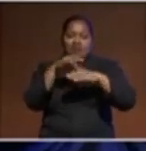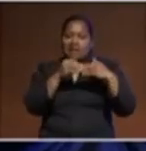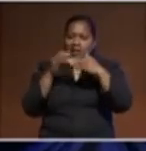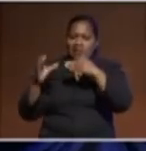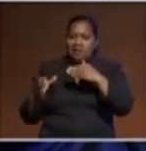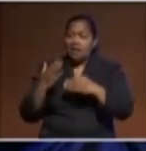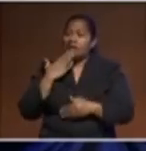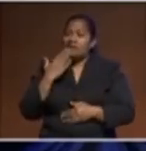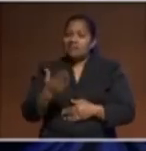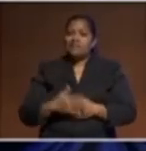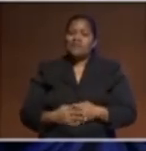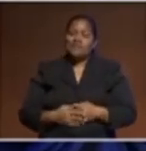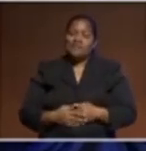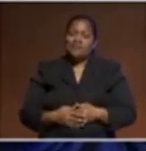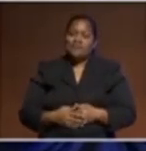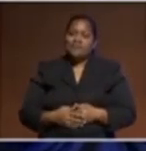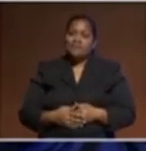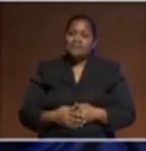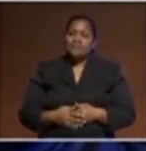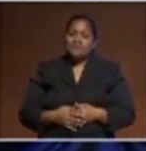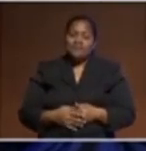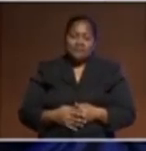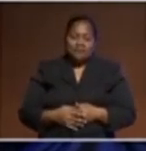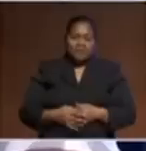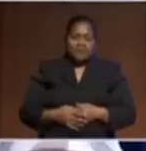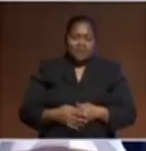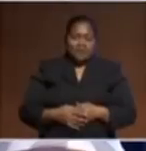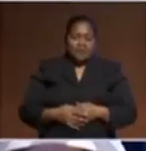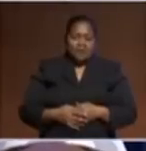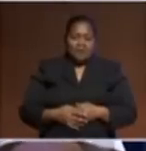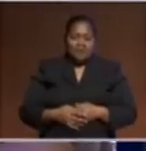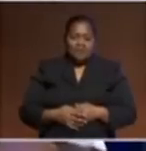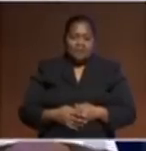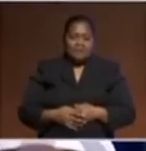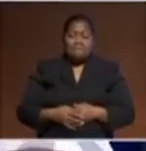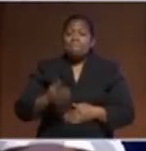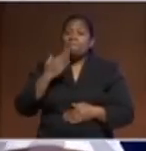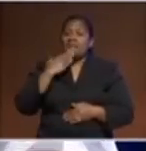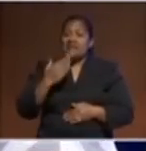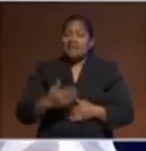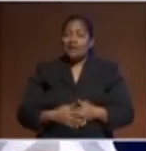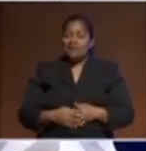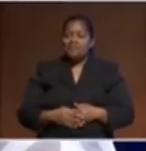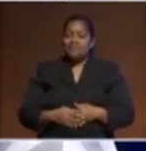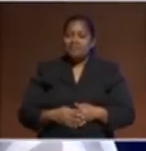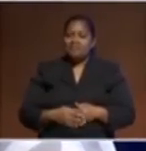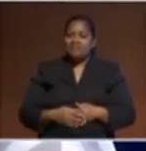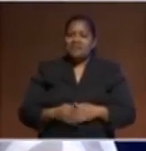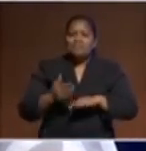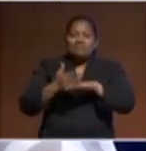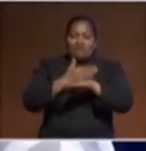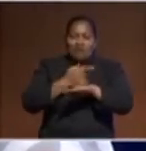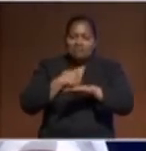Thank you. Thank thank you, Hartree. Before I say a few